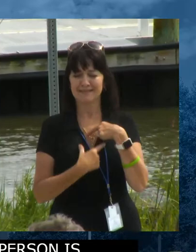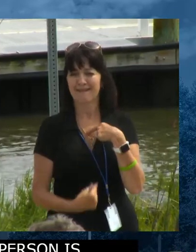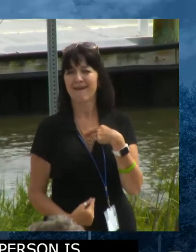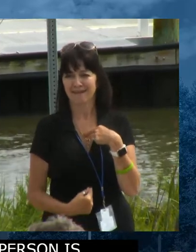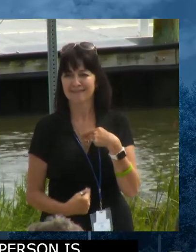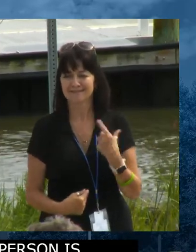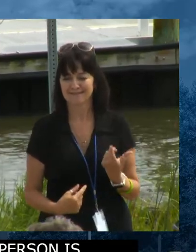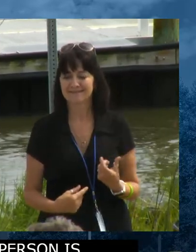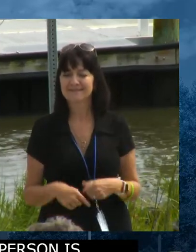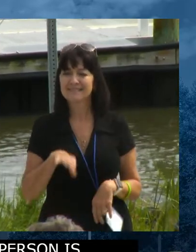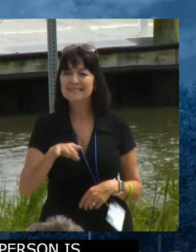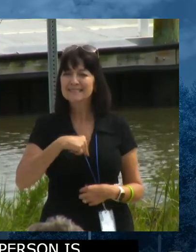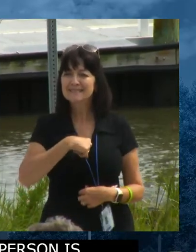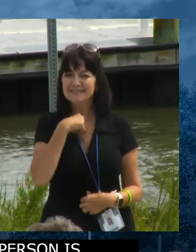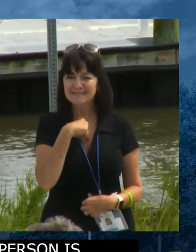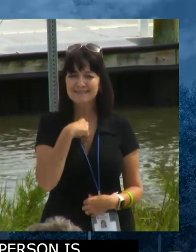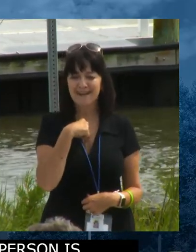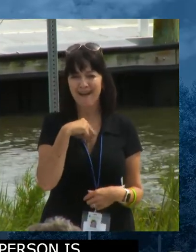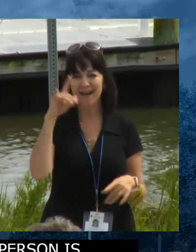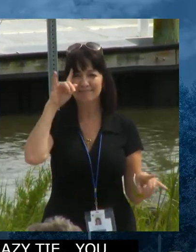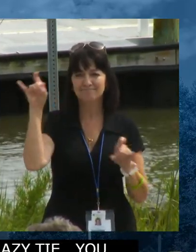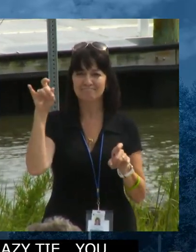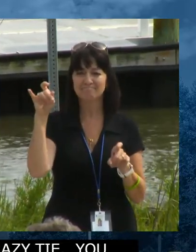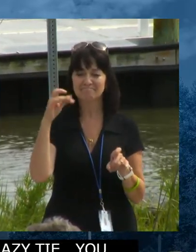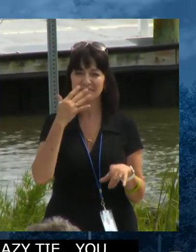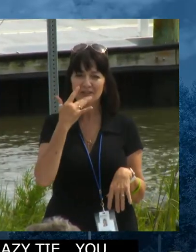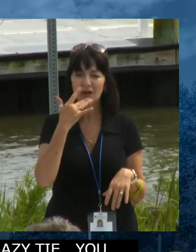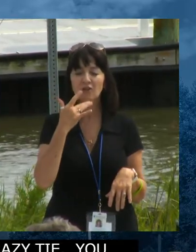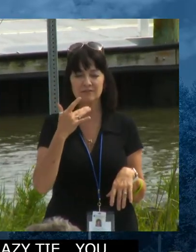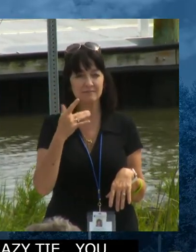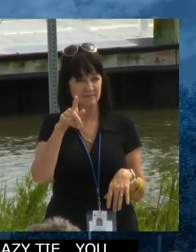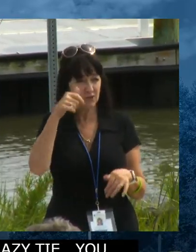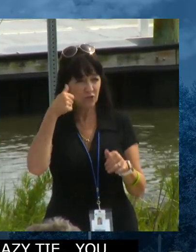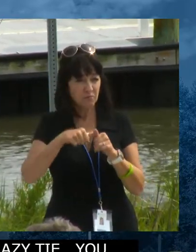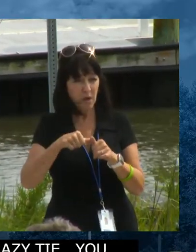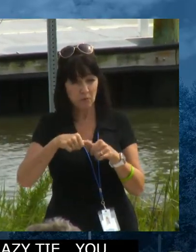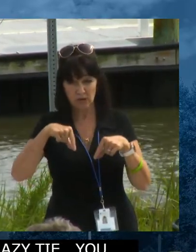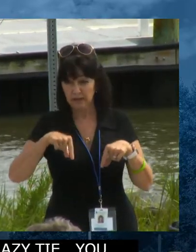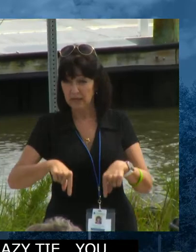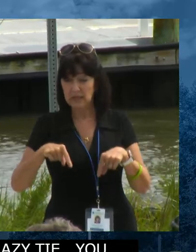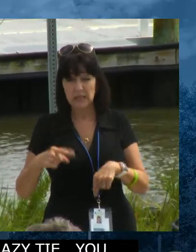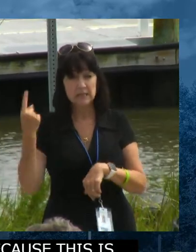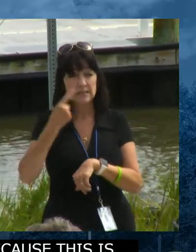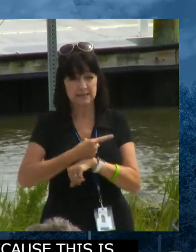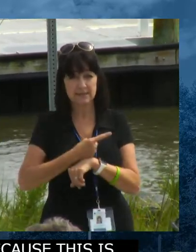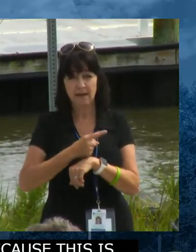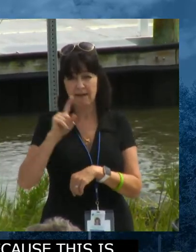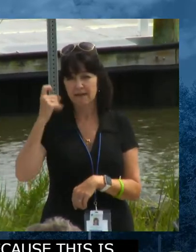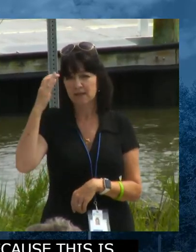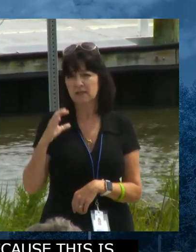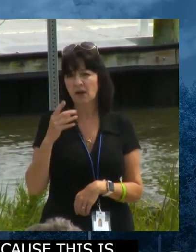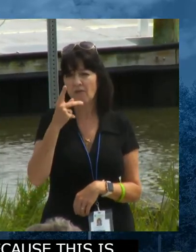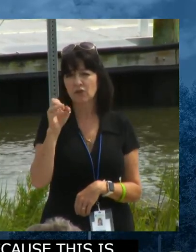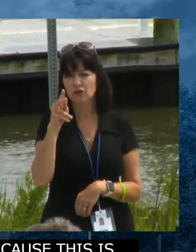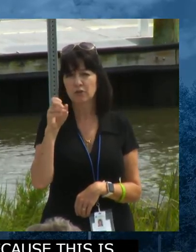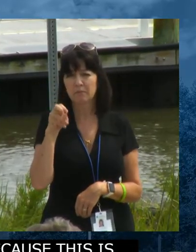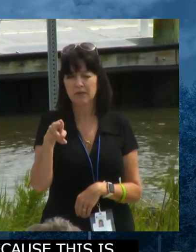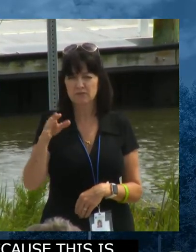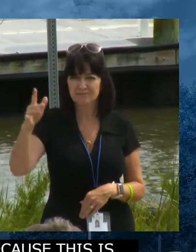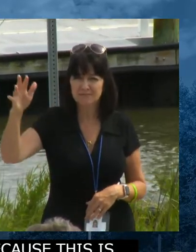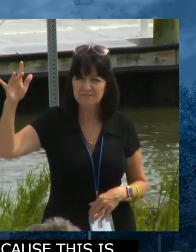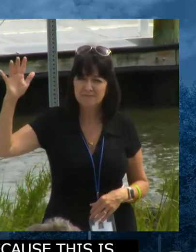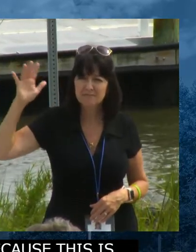Because this is the day that Governor Peterson had years ago with the Coastal Zone Act. And that is the most iconic